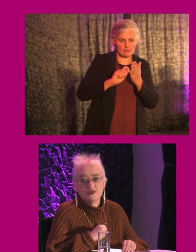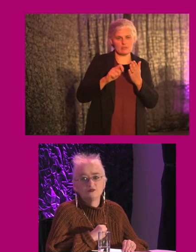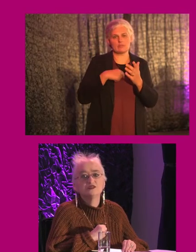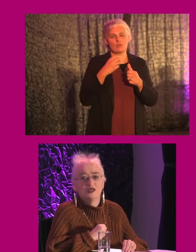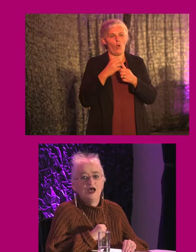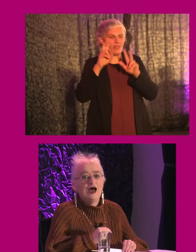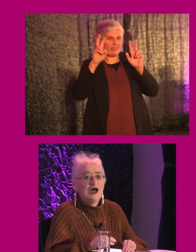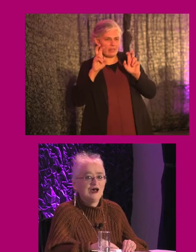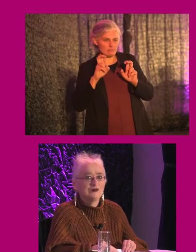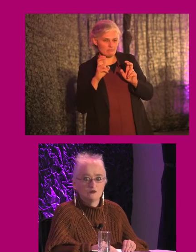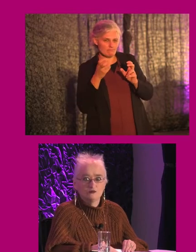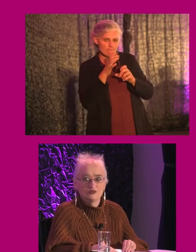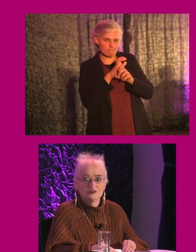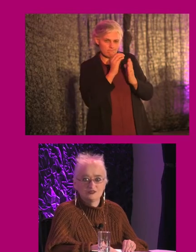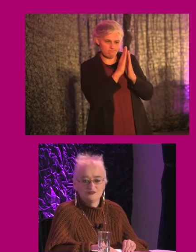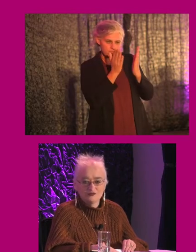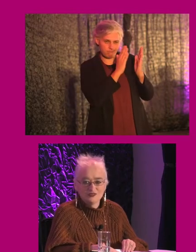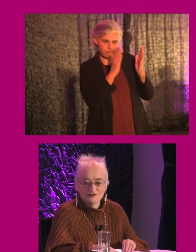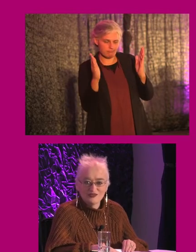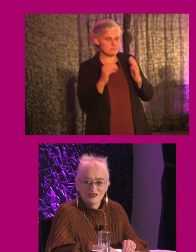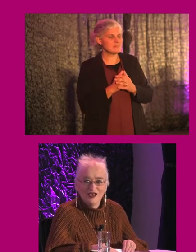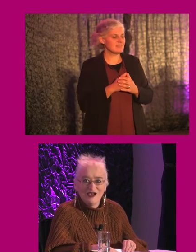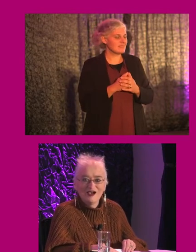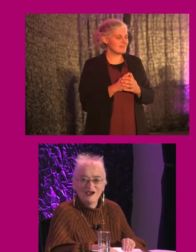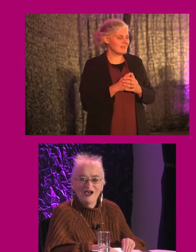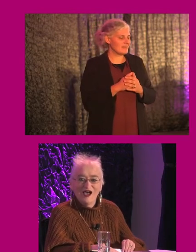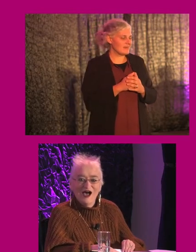themes. Oh my goodness, five minutes already.